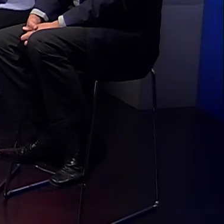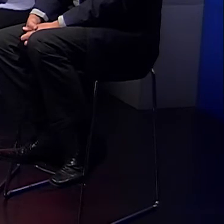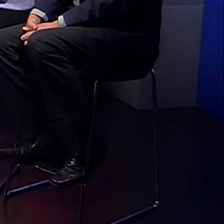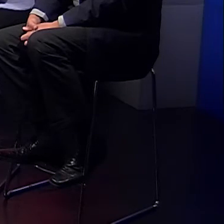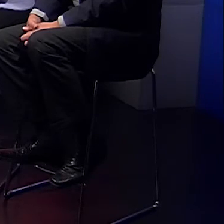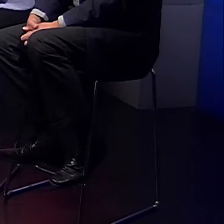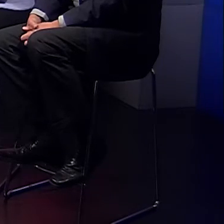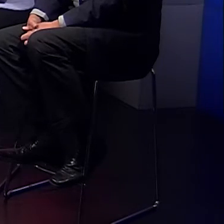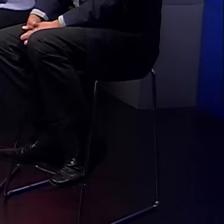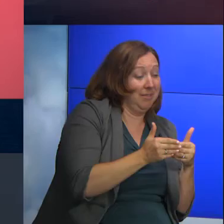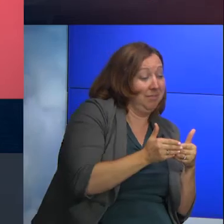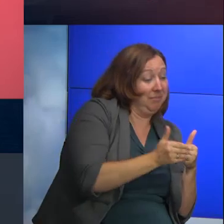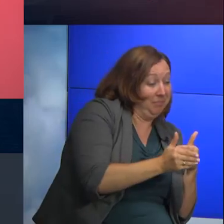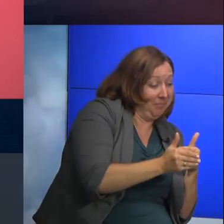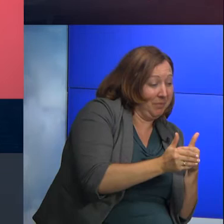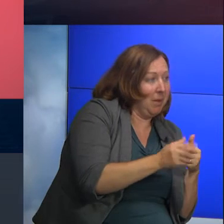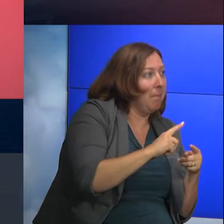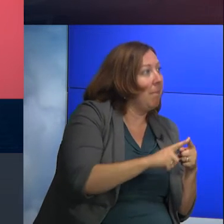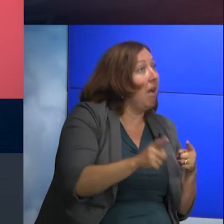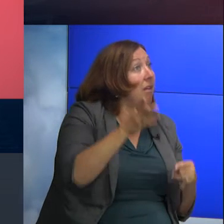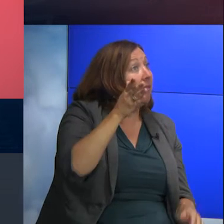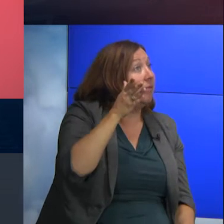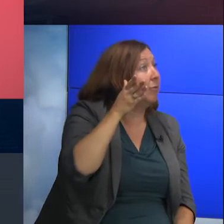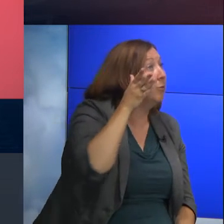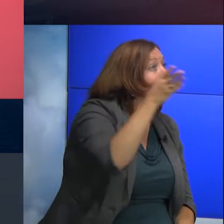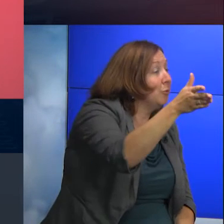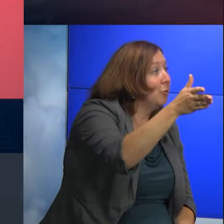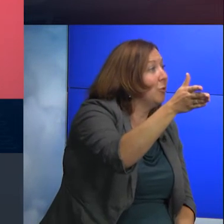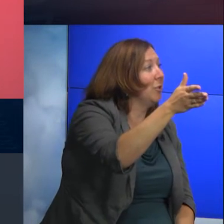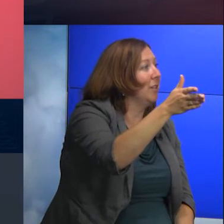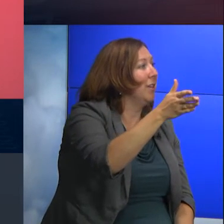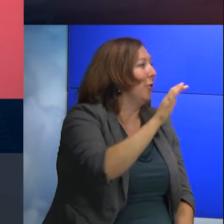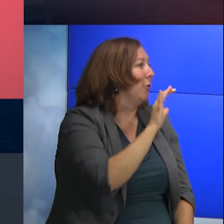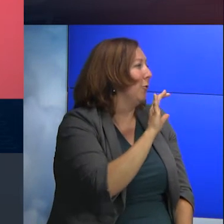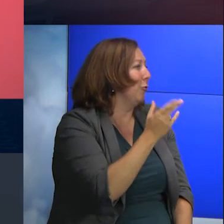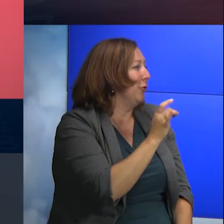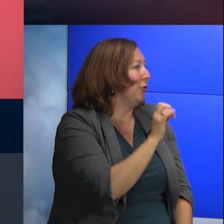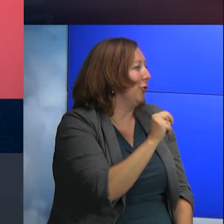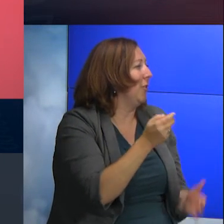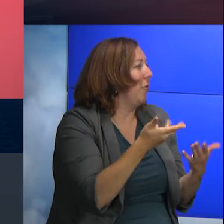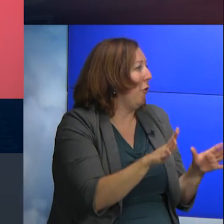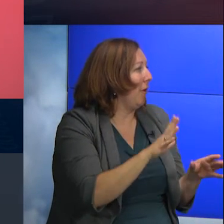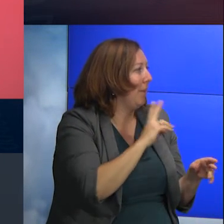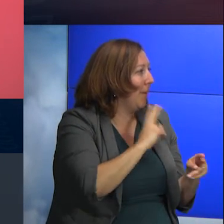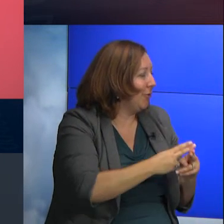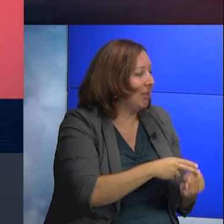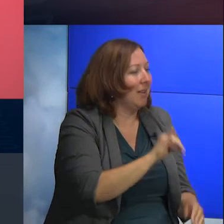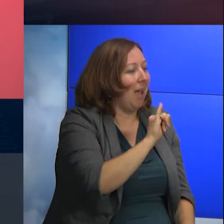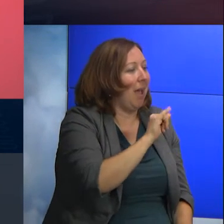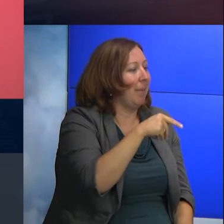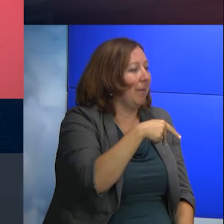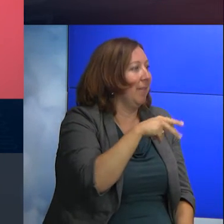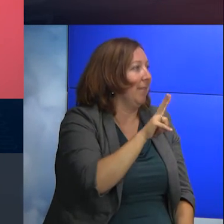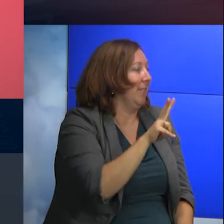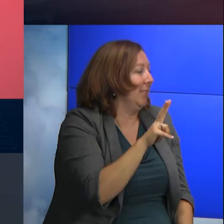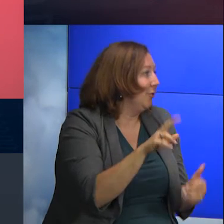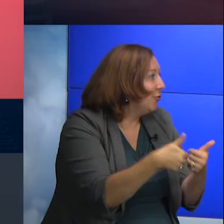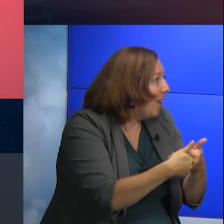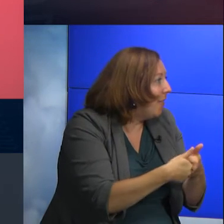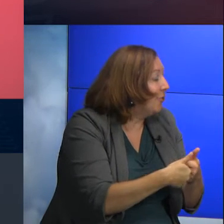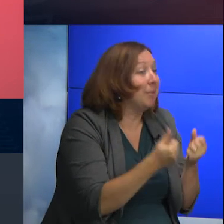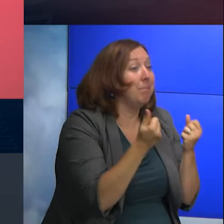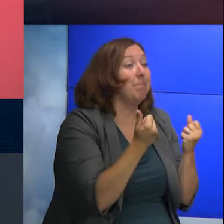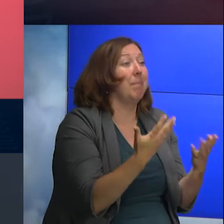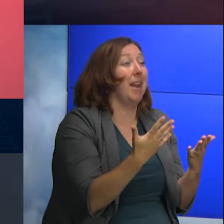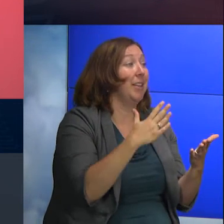nearer future, but longer term. You know, as we have, as was mentioned by Christian, IPV is a challenge. There's lots of challenges coming in the